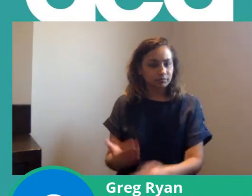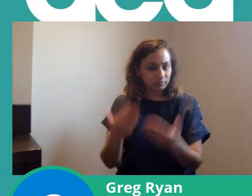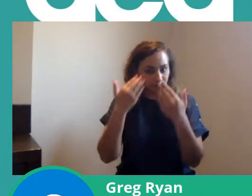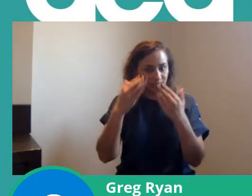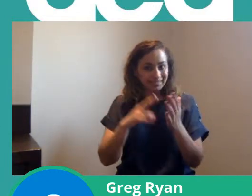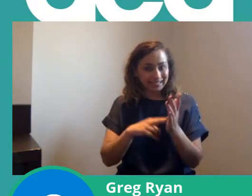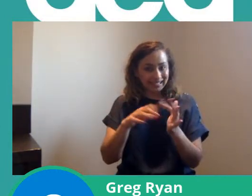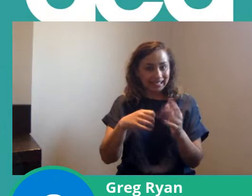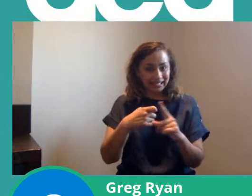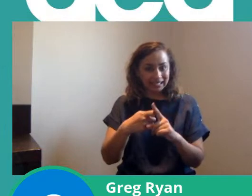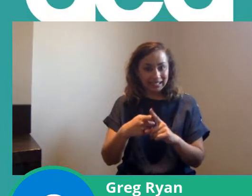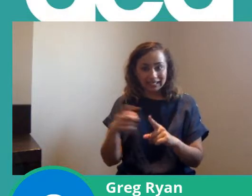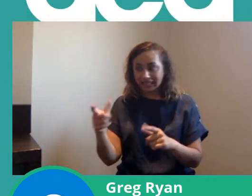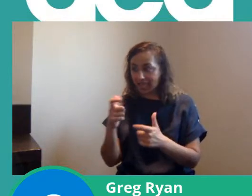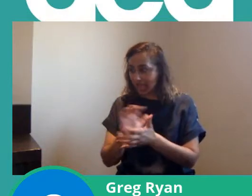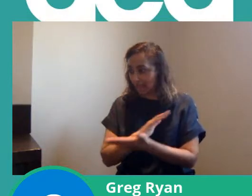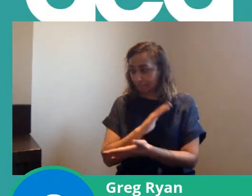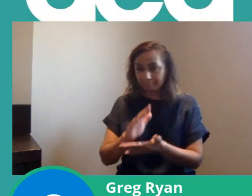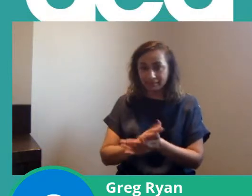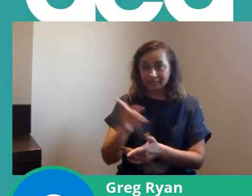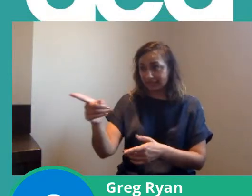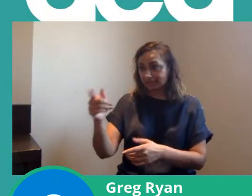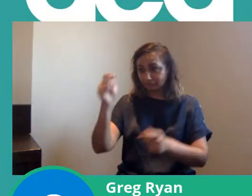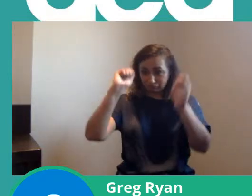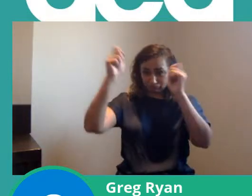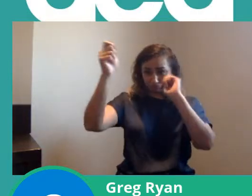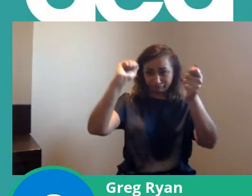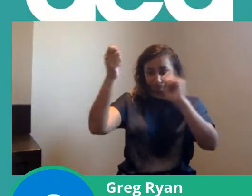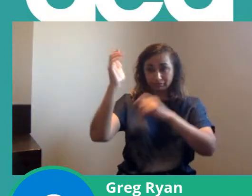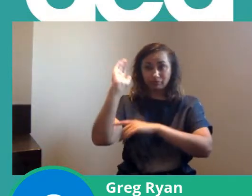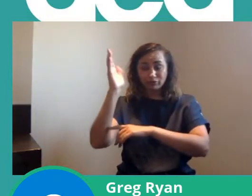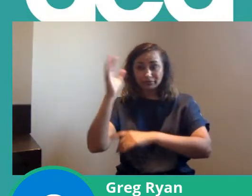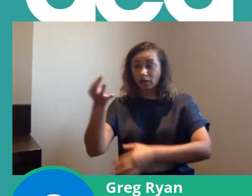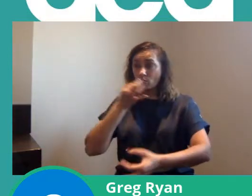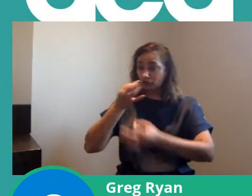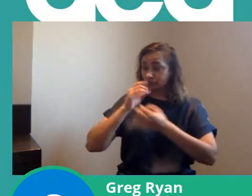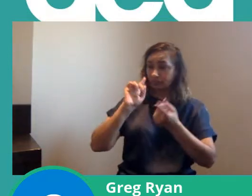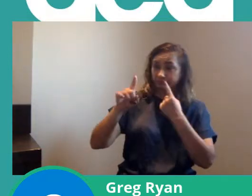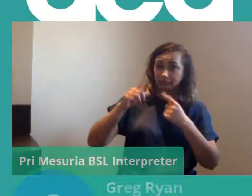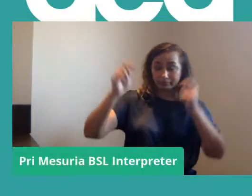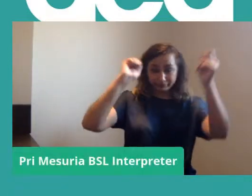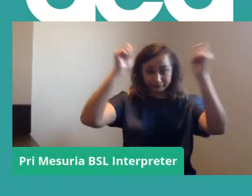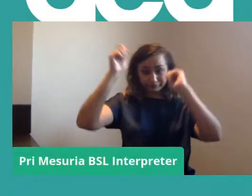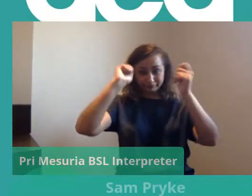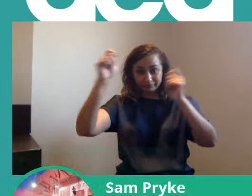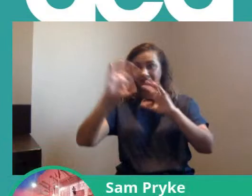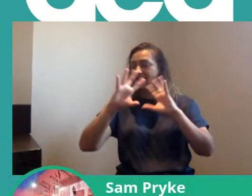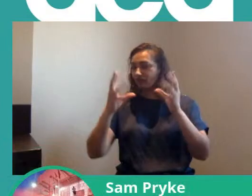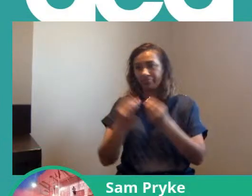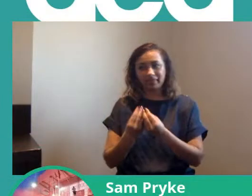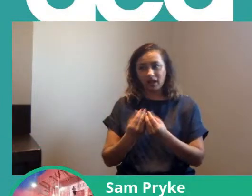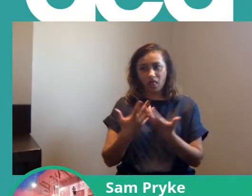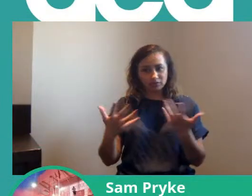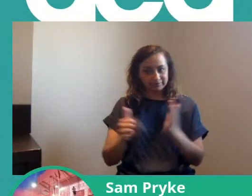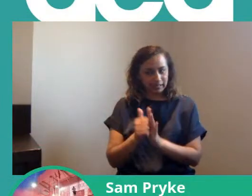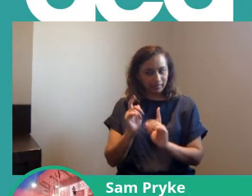is all singing all dancing here he's presenter he's question taker he puts it up on the screen amazing and so the next one